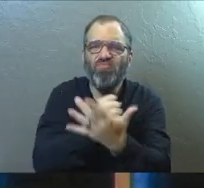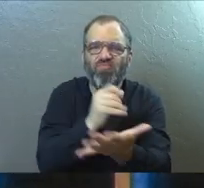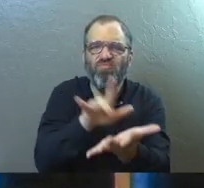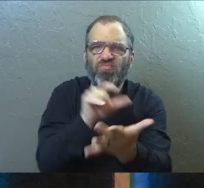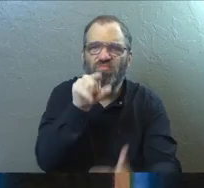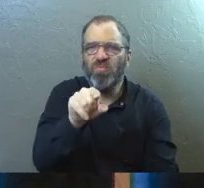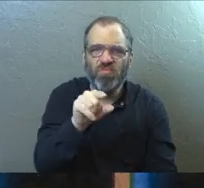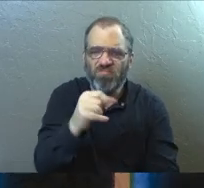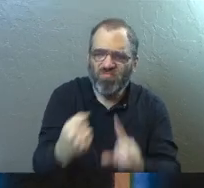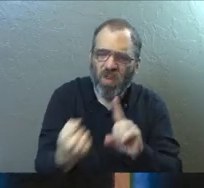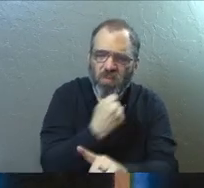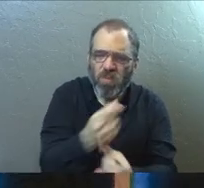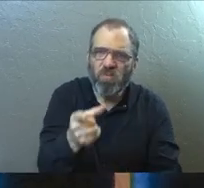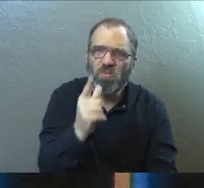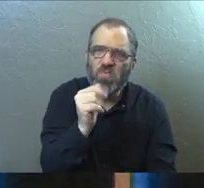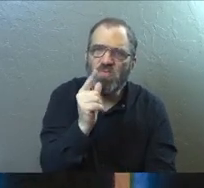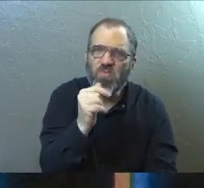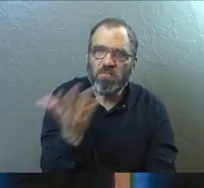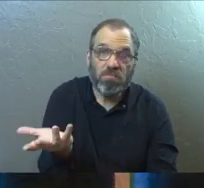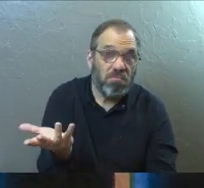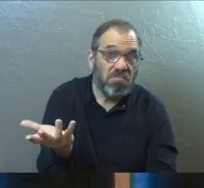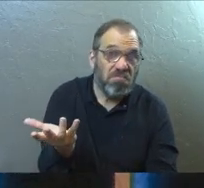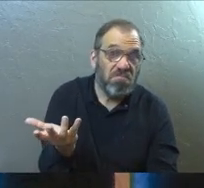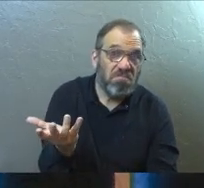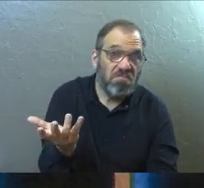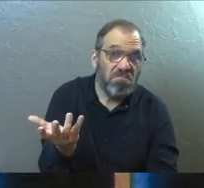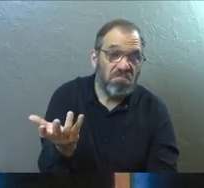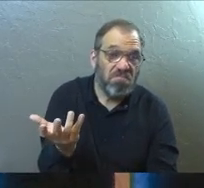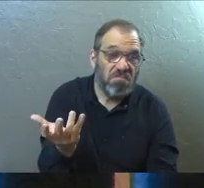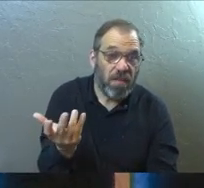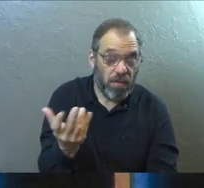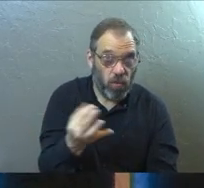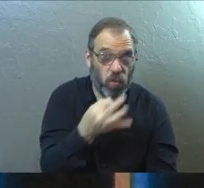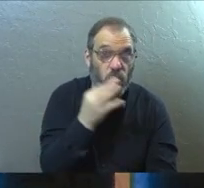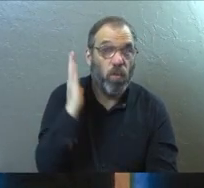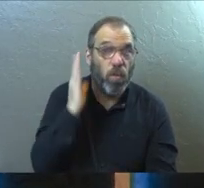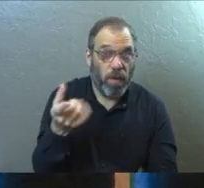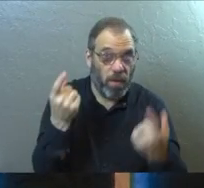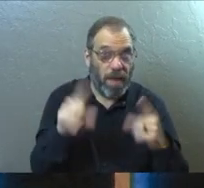Has anyone abused you yet? If not, it's coming.